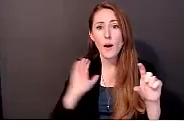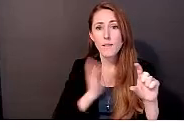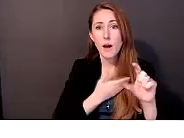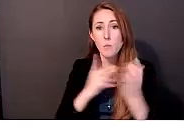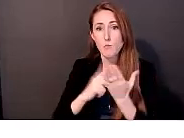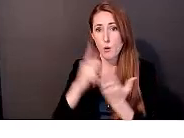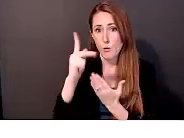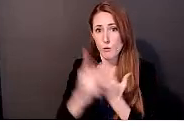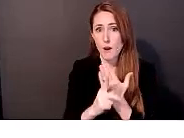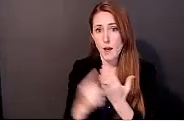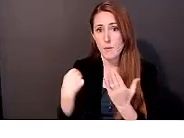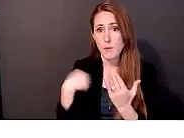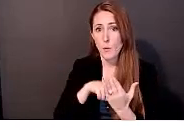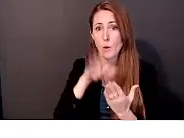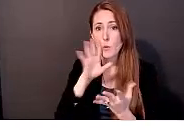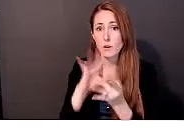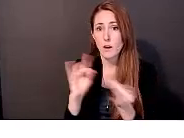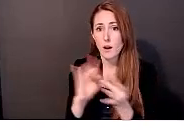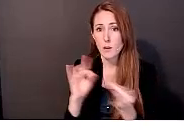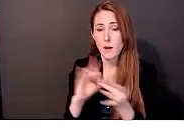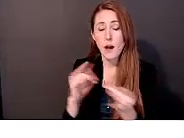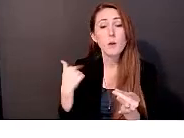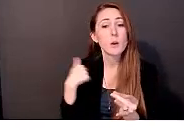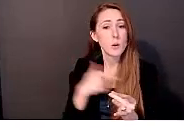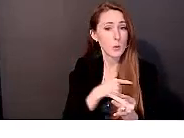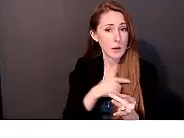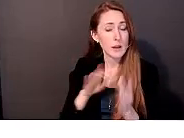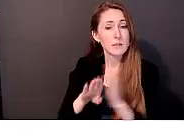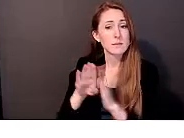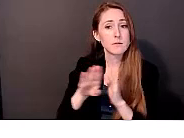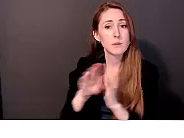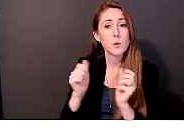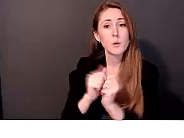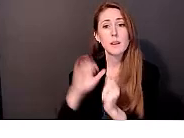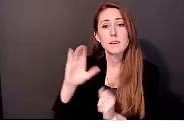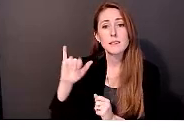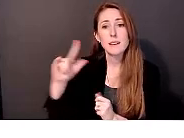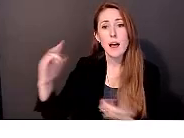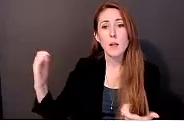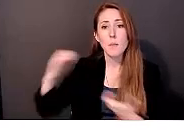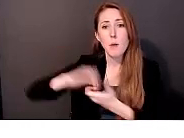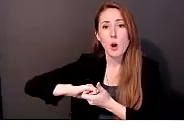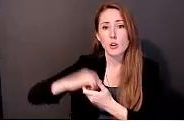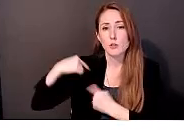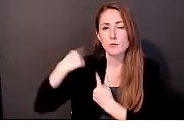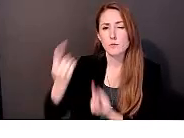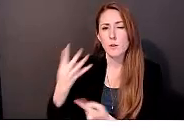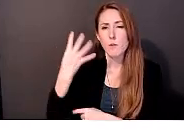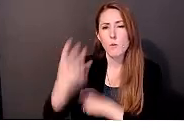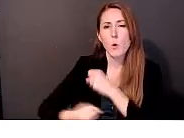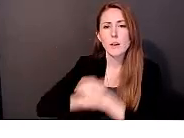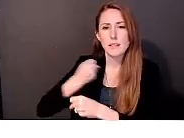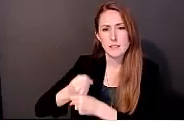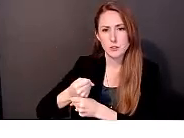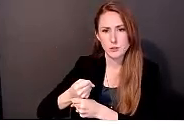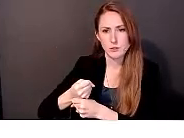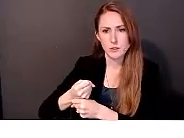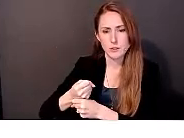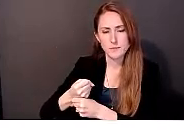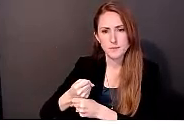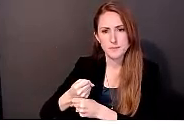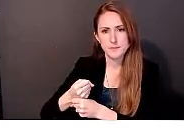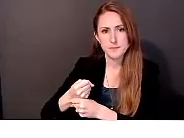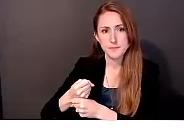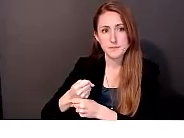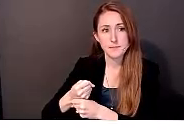talking about that we developed with our CIL partners over the last four years, um, to address,